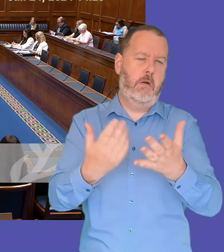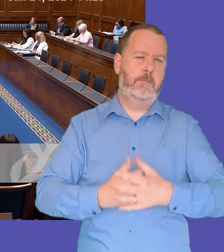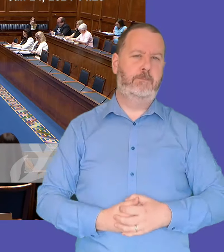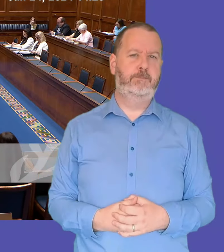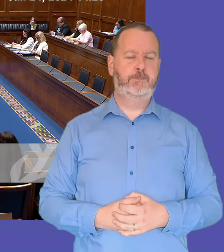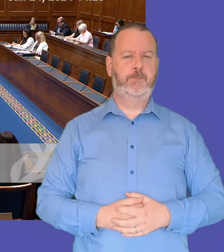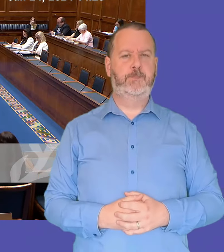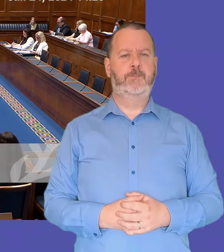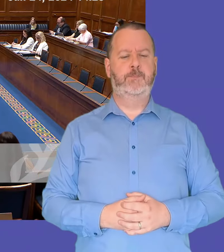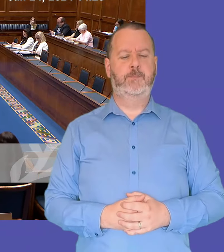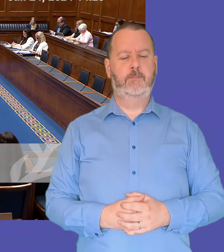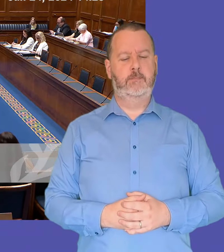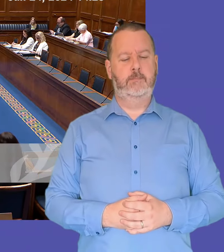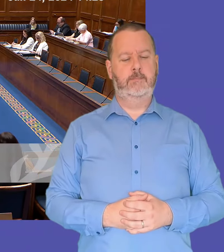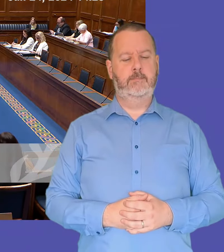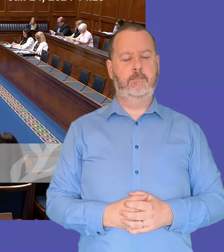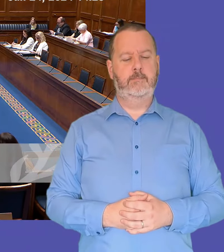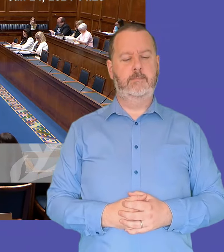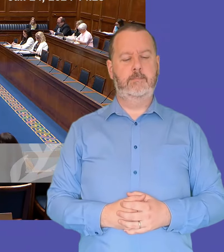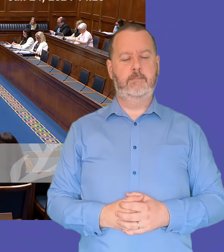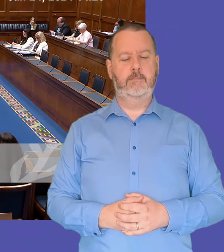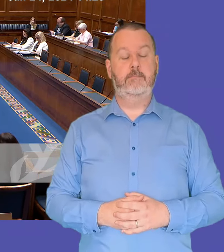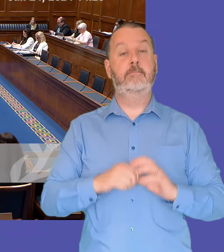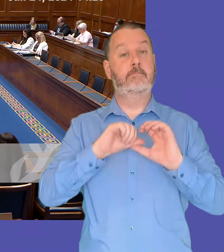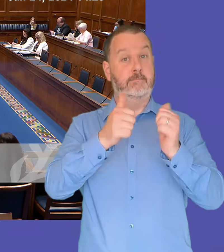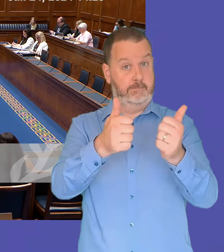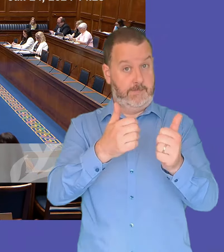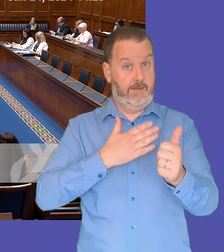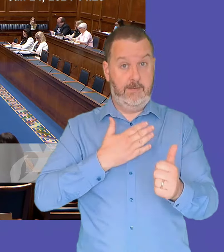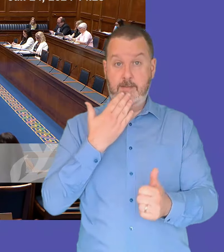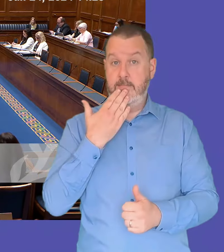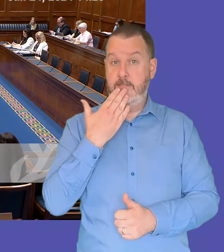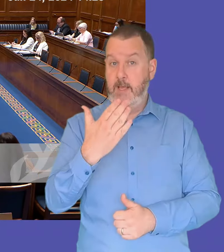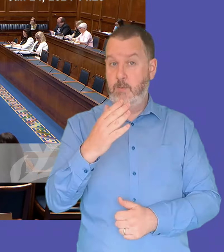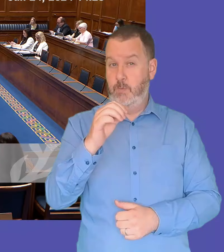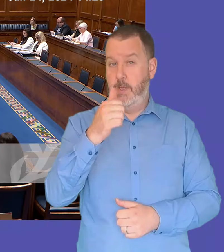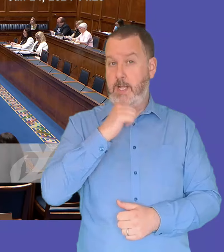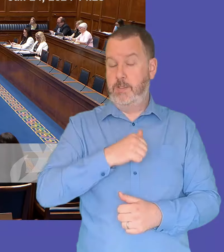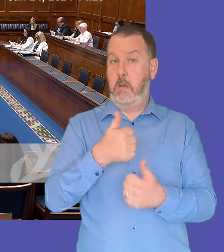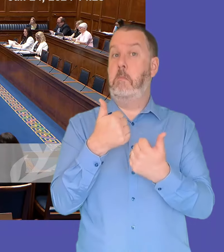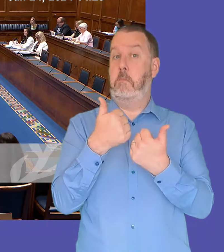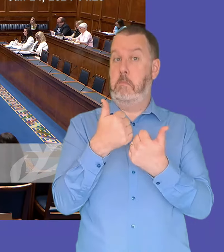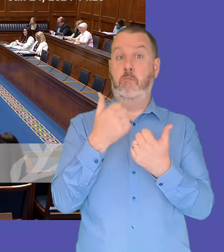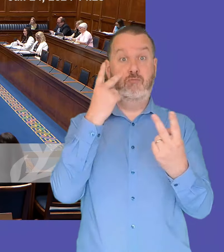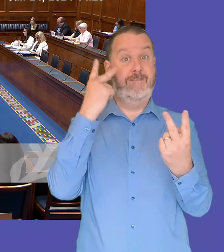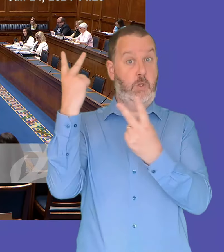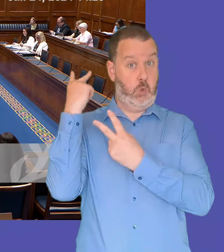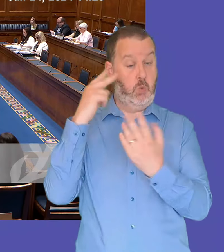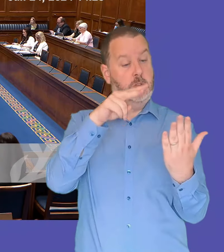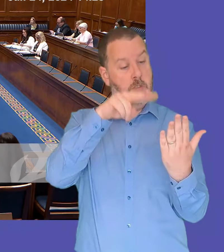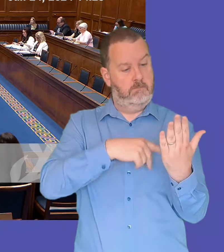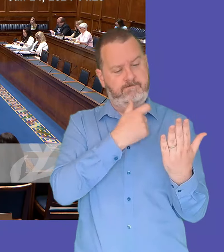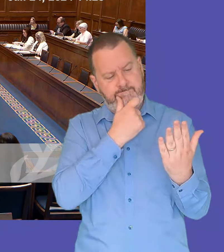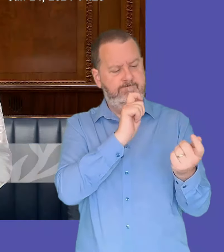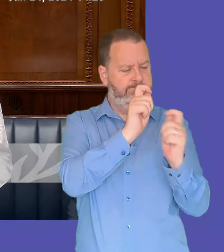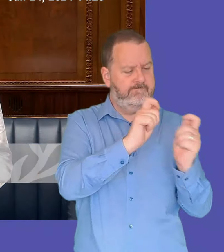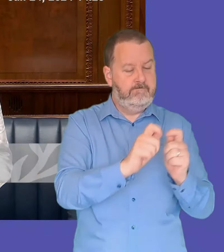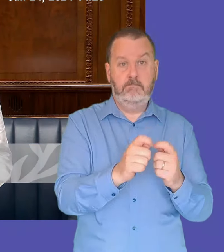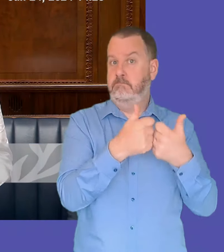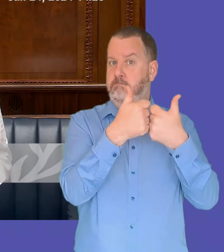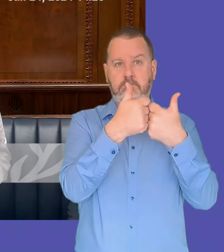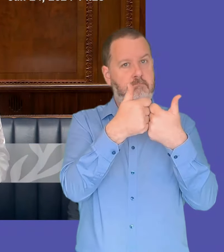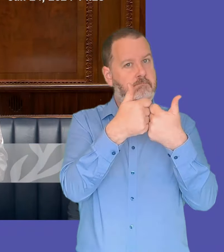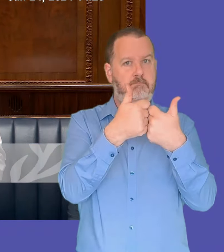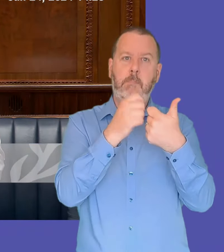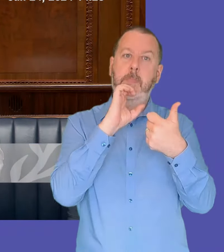grammy i've got pretty last can't call you and i'd like to thank the minister for her answer and i'm happy to hear that the review is on the way to build on the the great